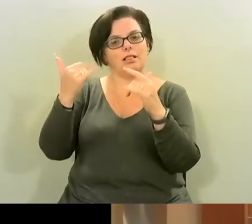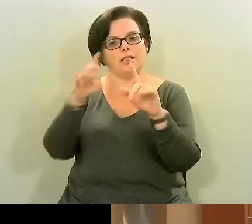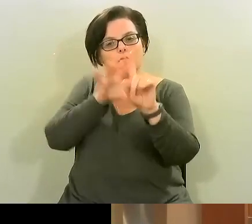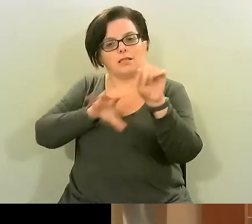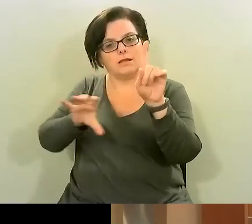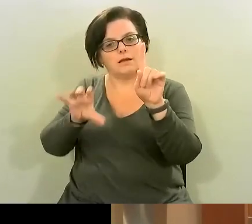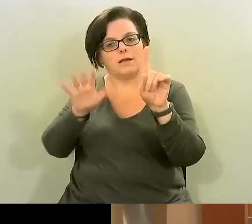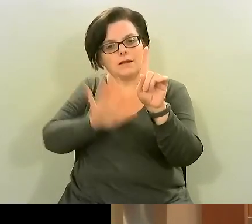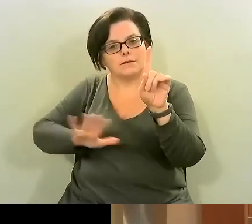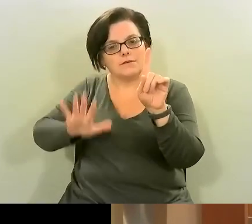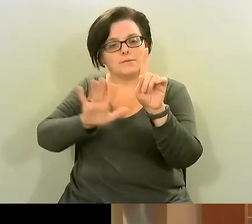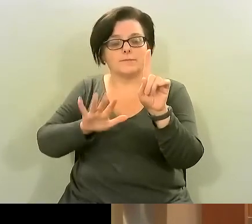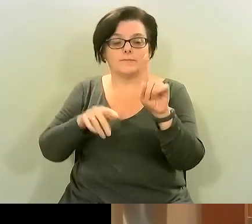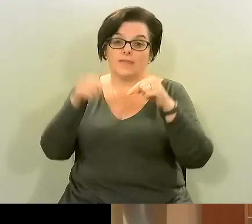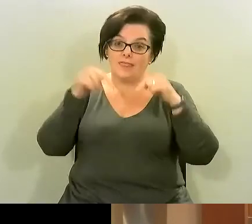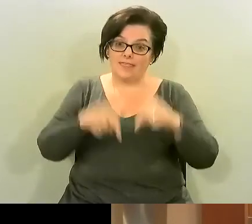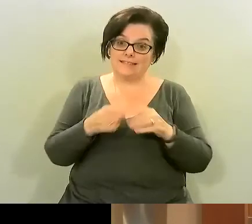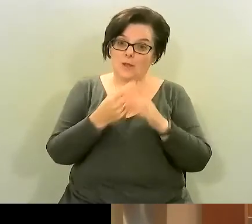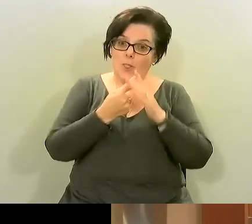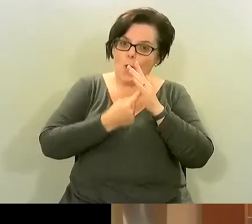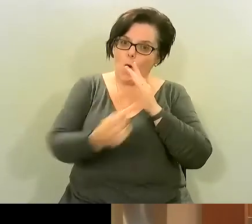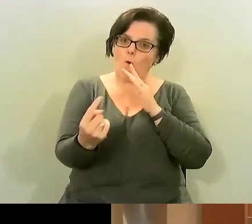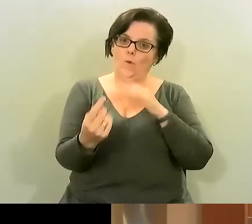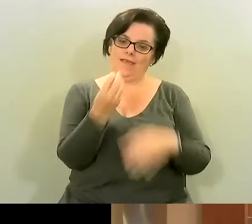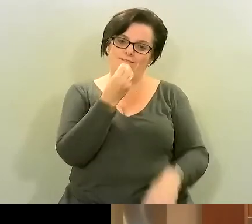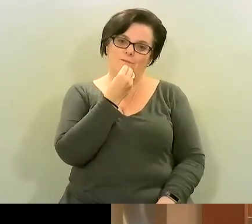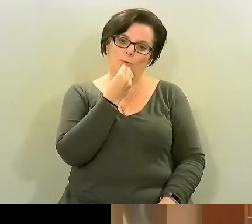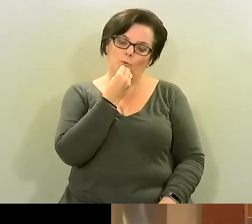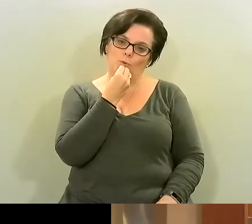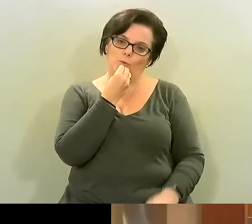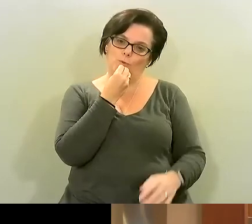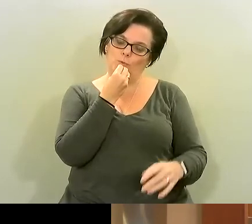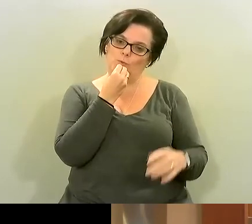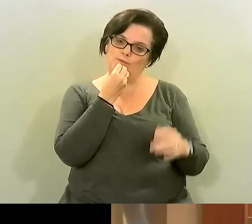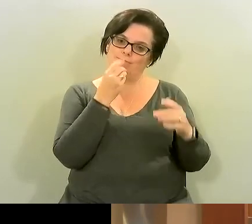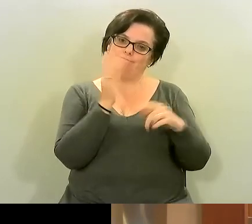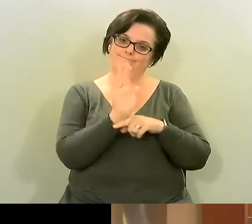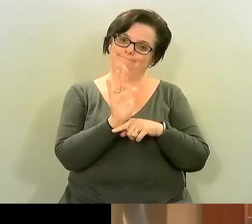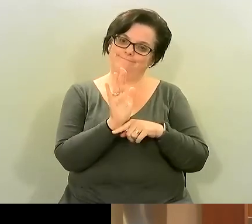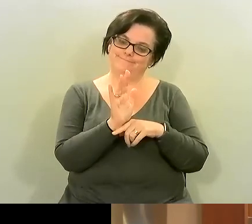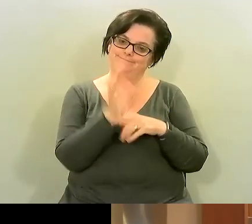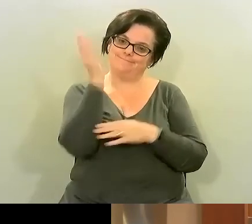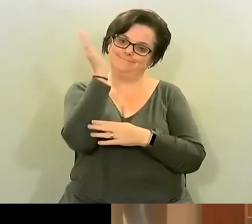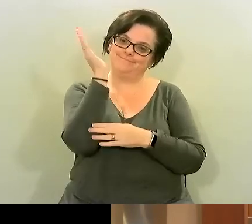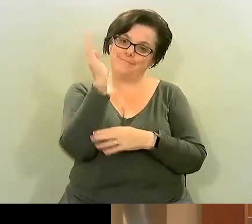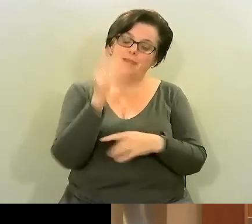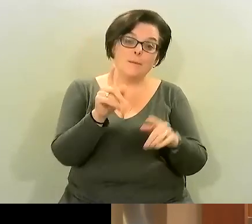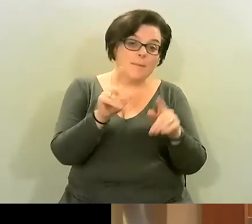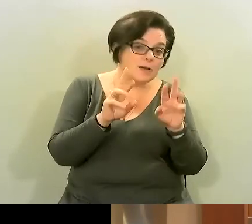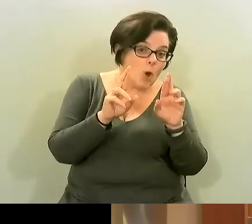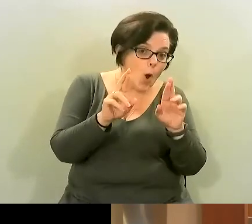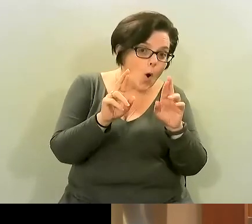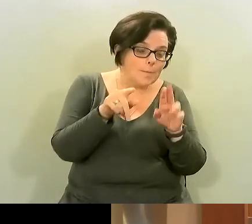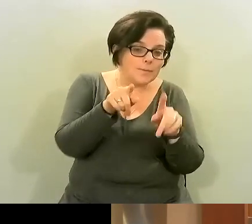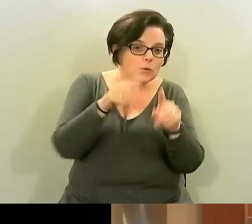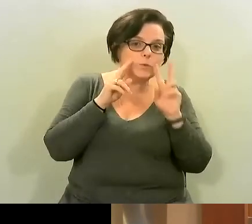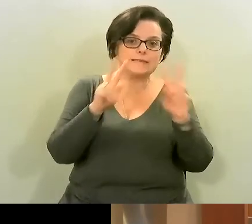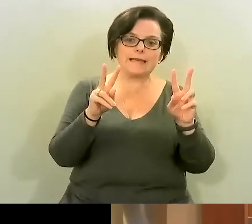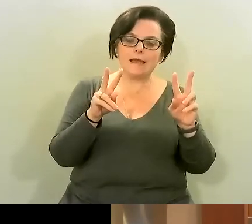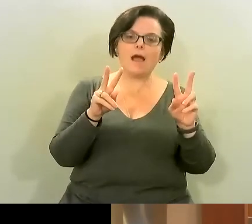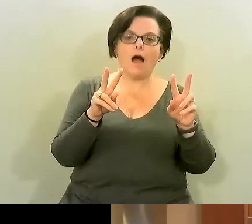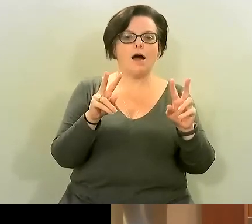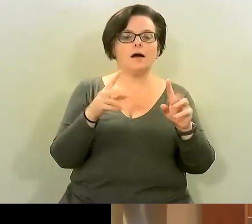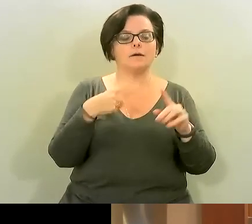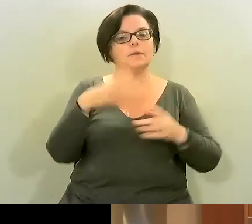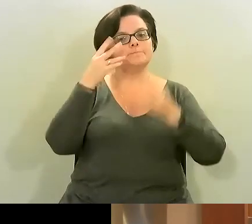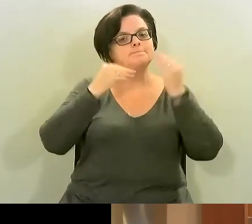this is the only food extravaganza but um hopefully it's um set you uh an idea of the types of things we